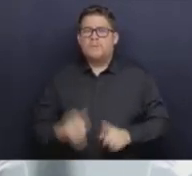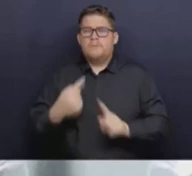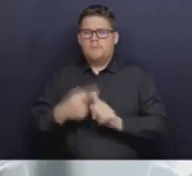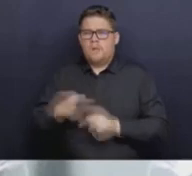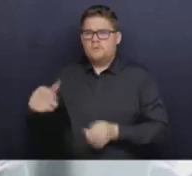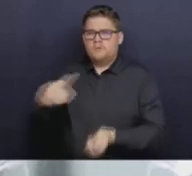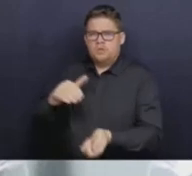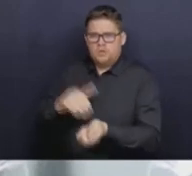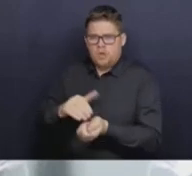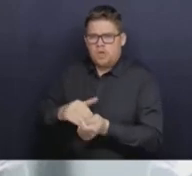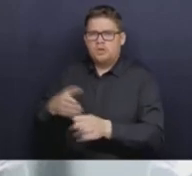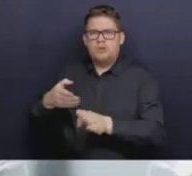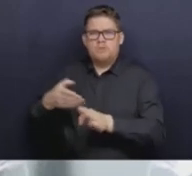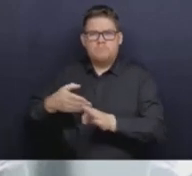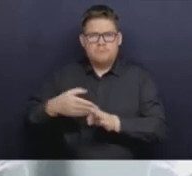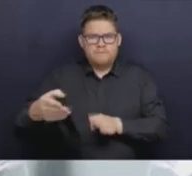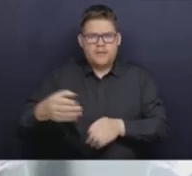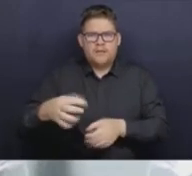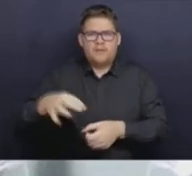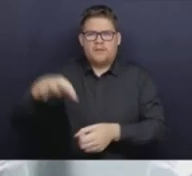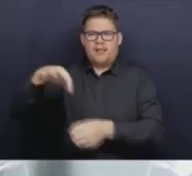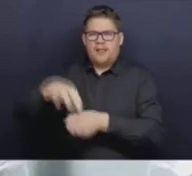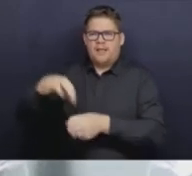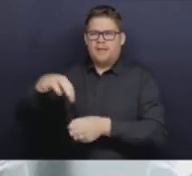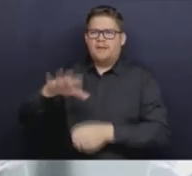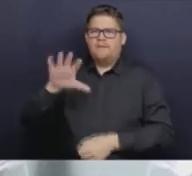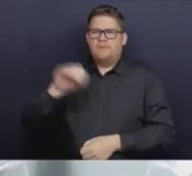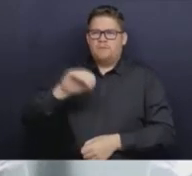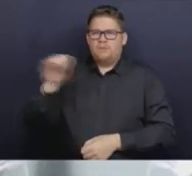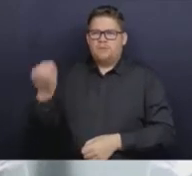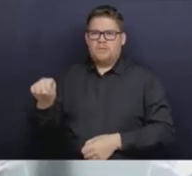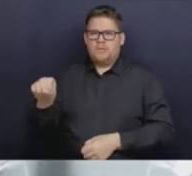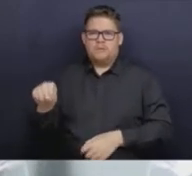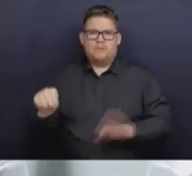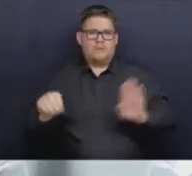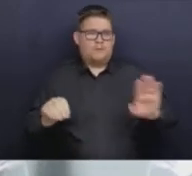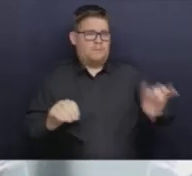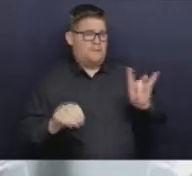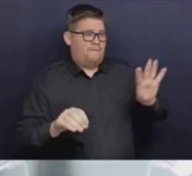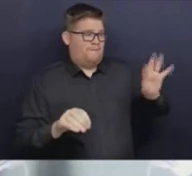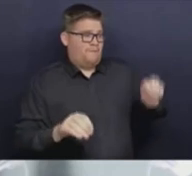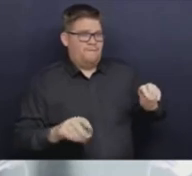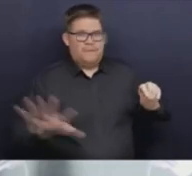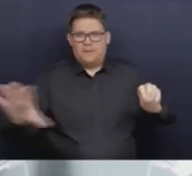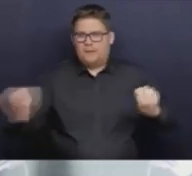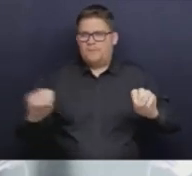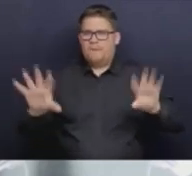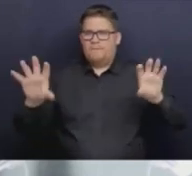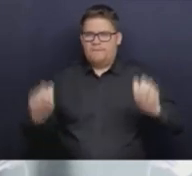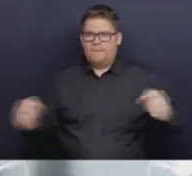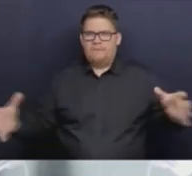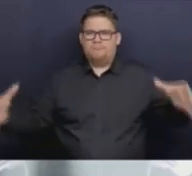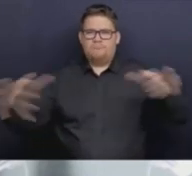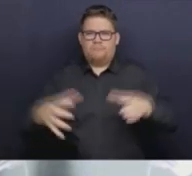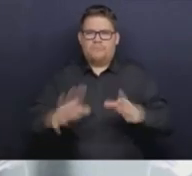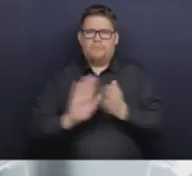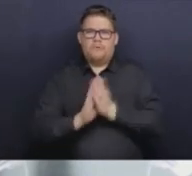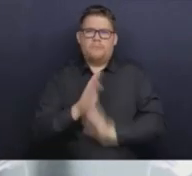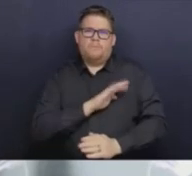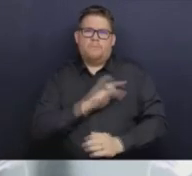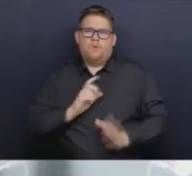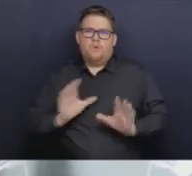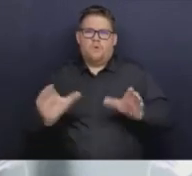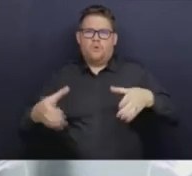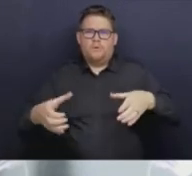their board members from the profession. Now, these colleges do not represent the profession.